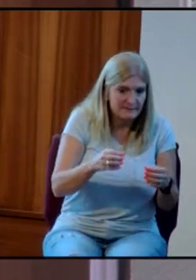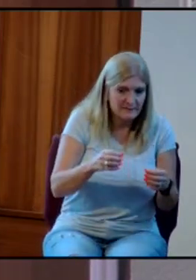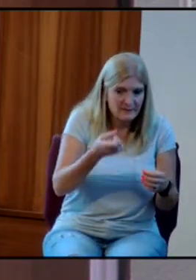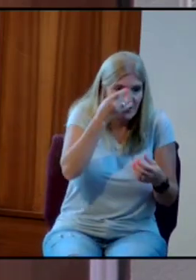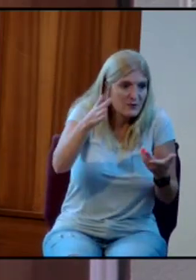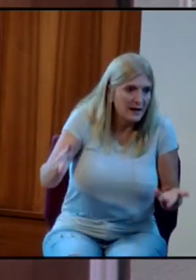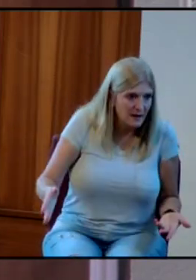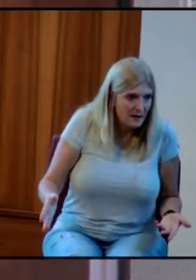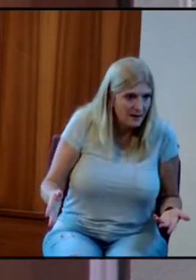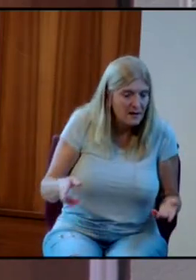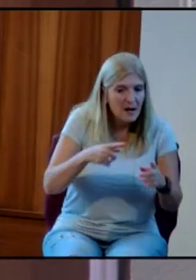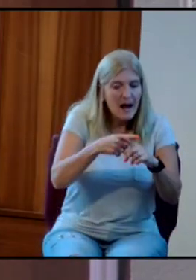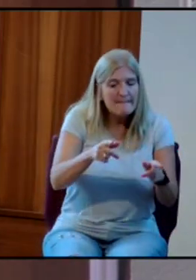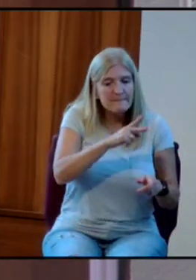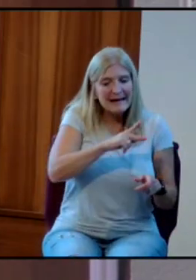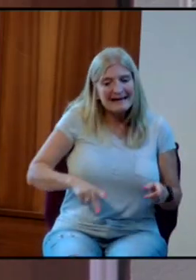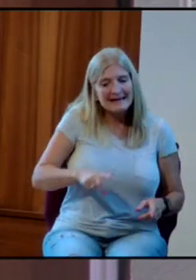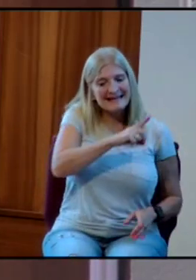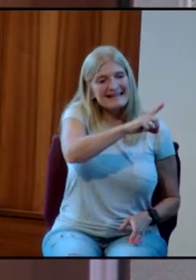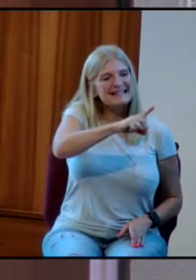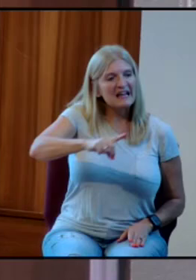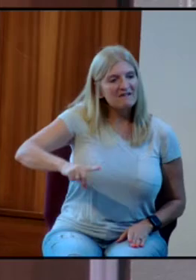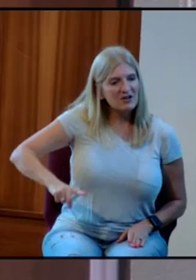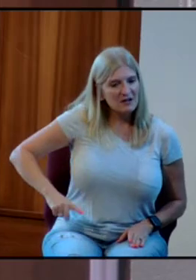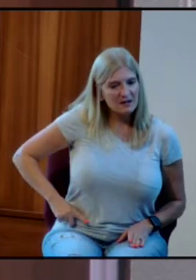And King David wrote this.